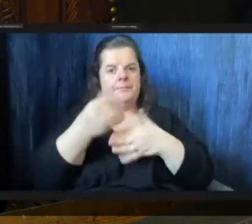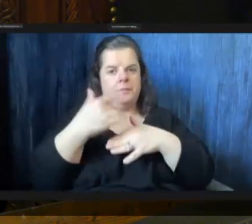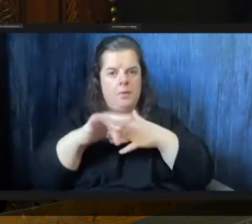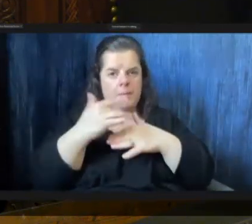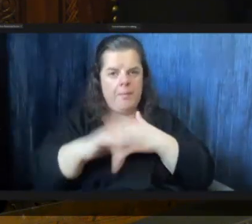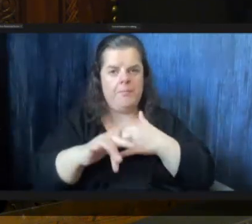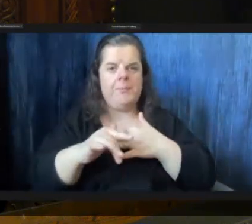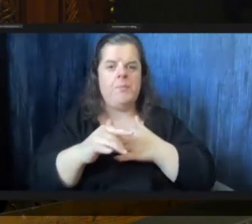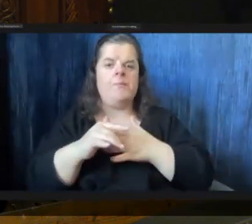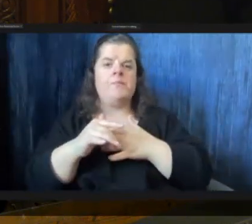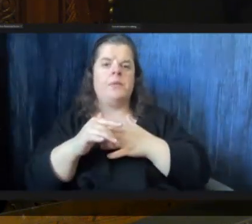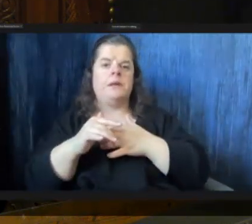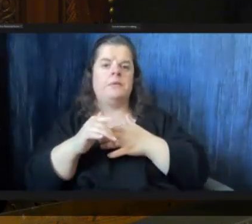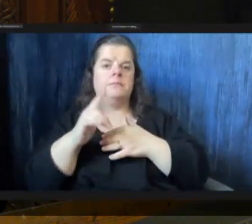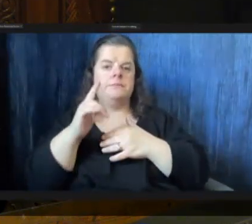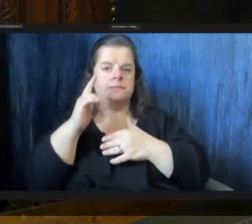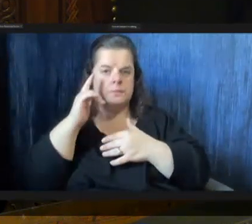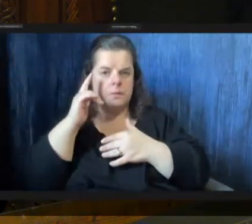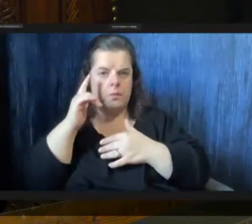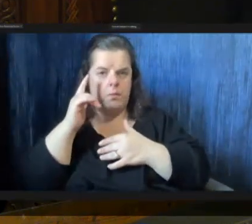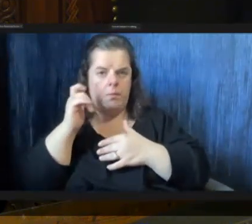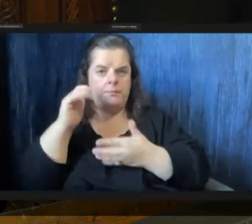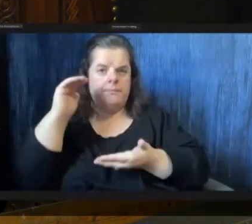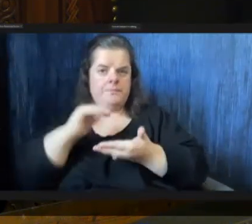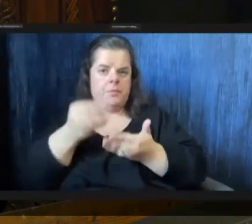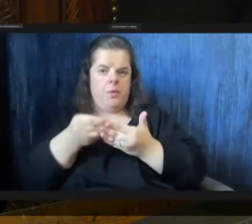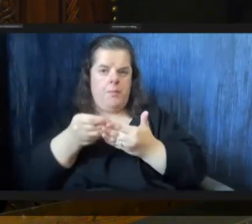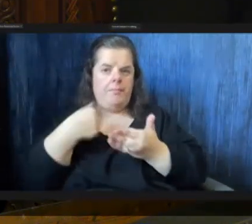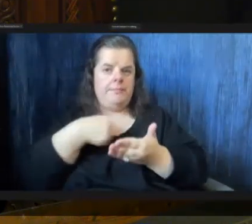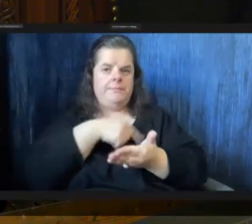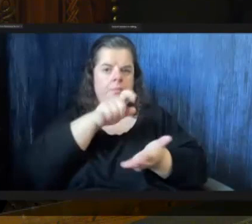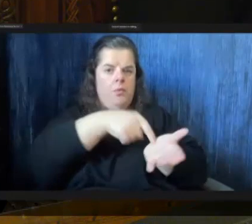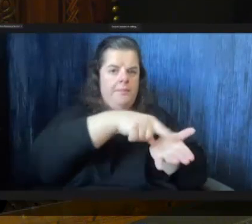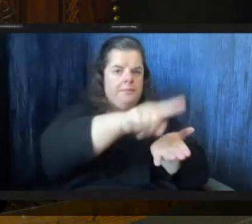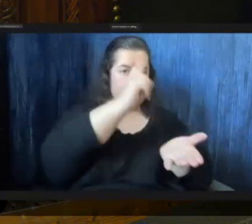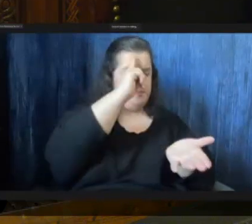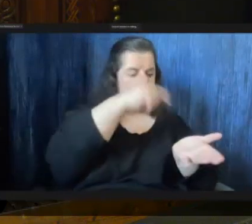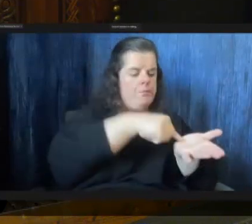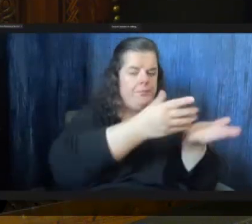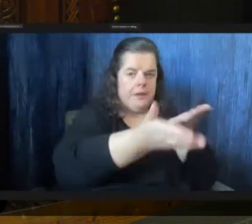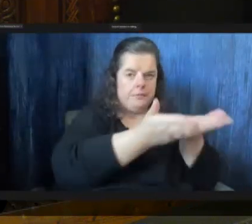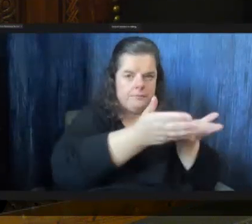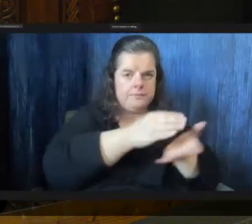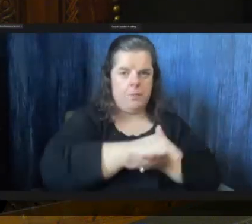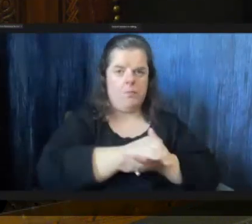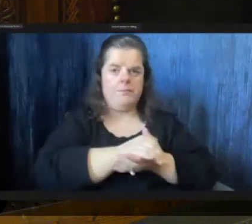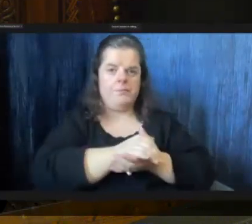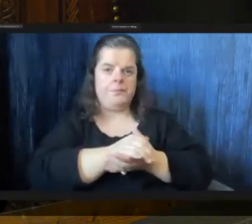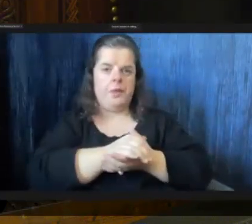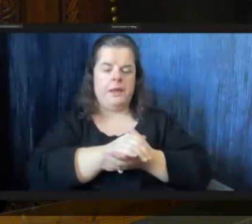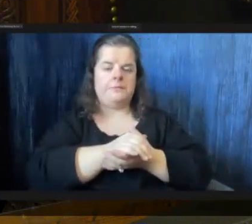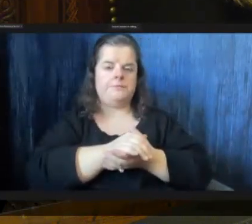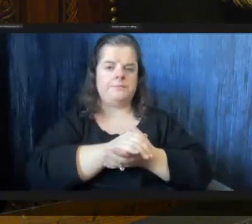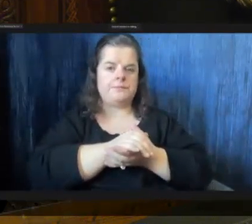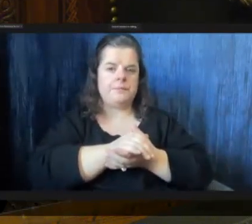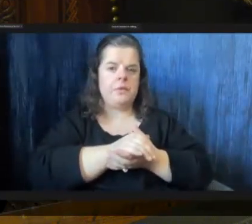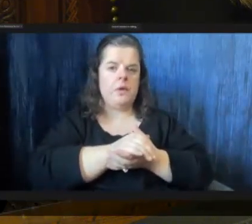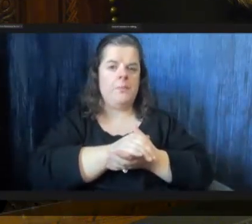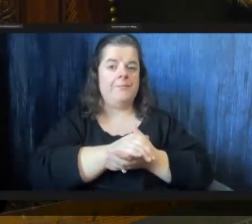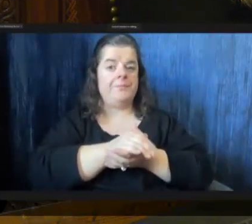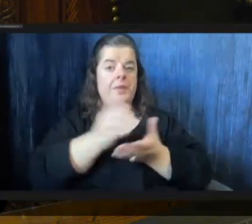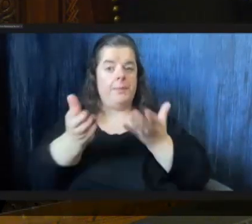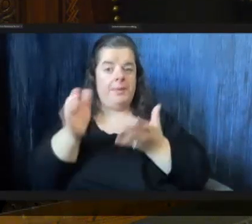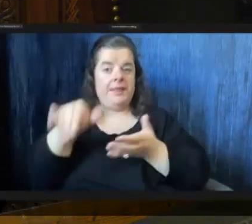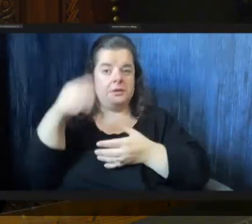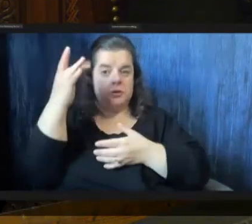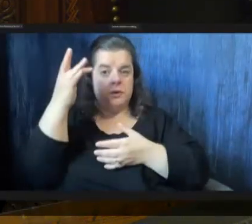become available because less money money that we have to pay towards our debt service uh so that might be why it's it's